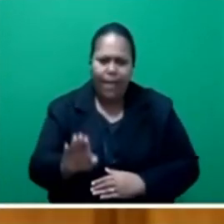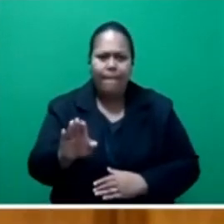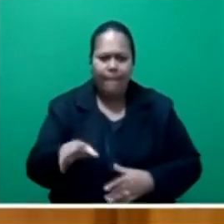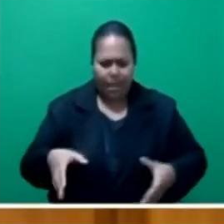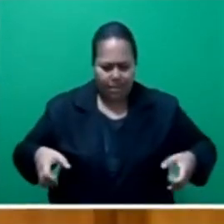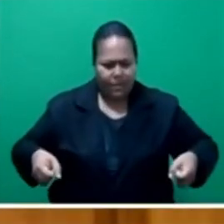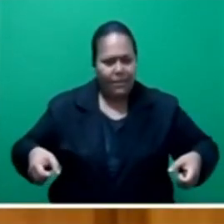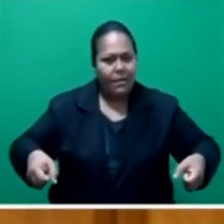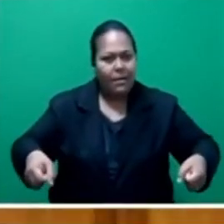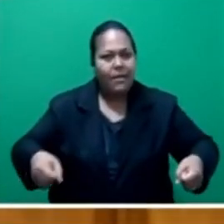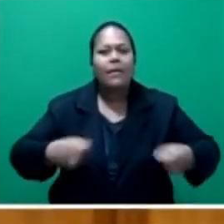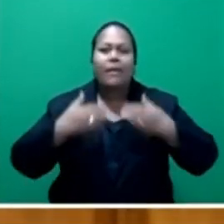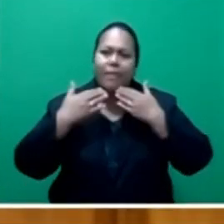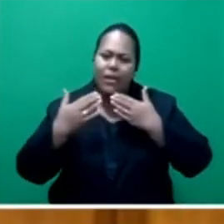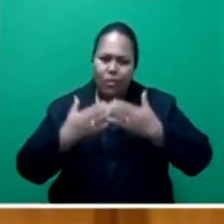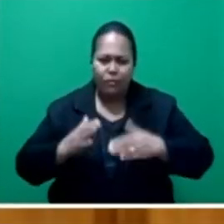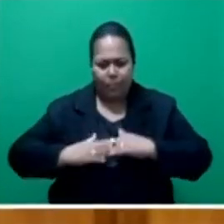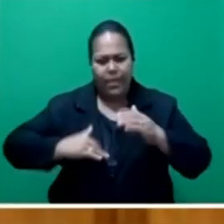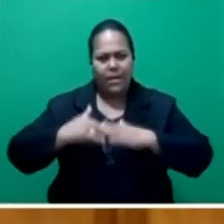sides of the river.